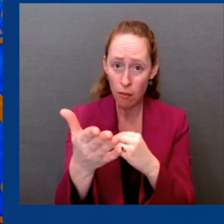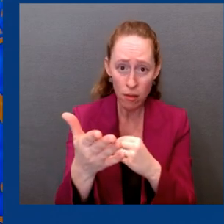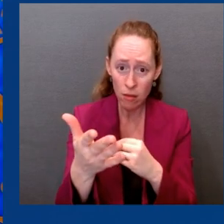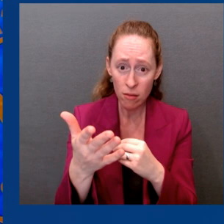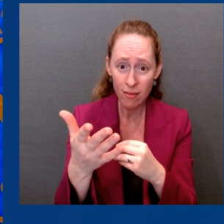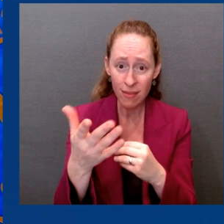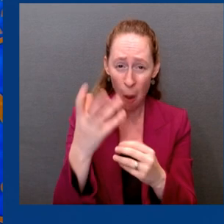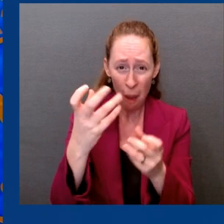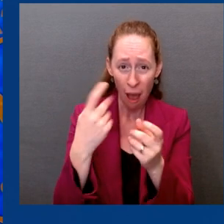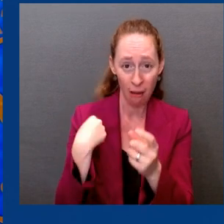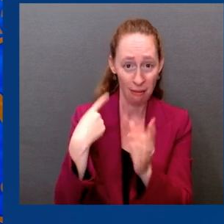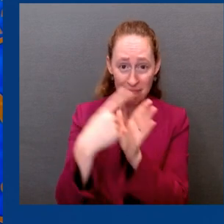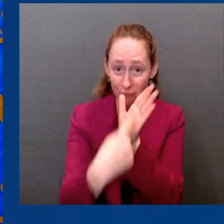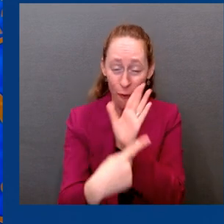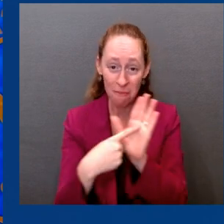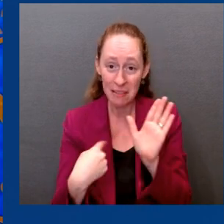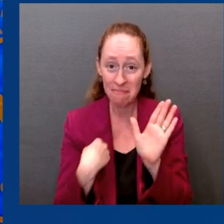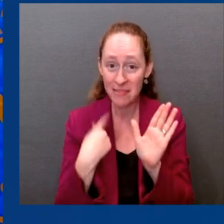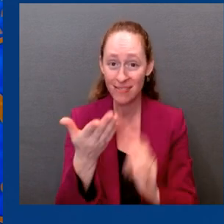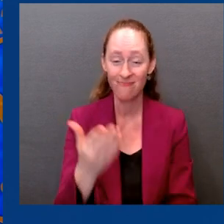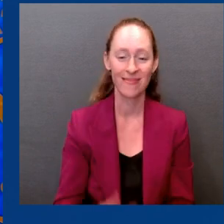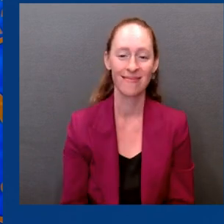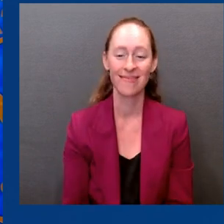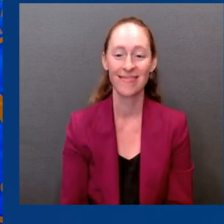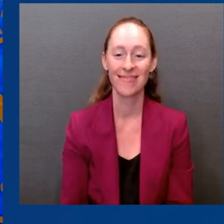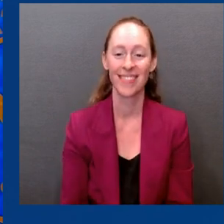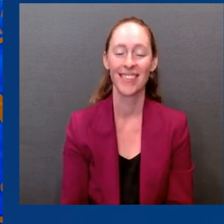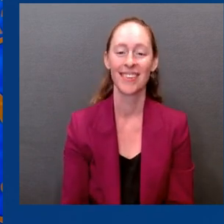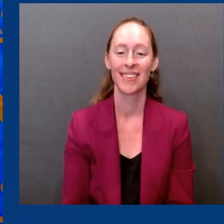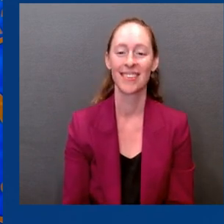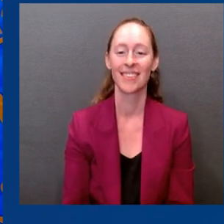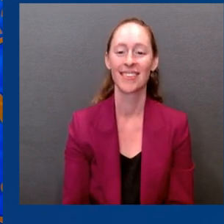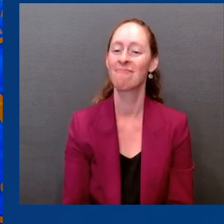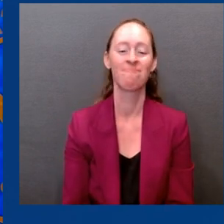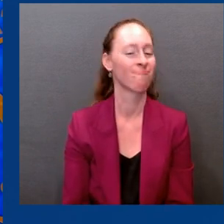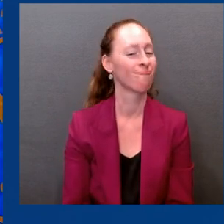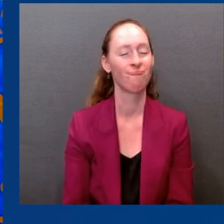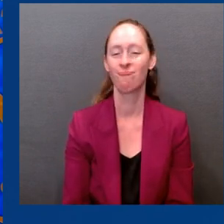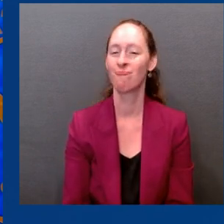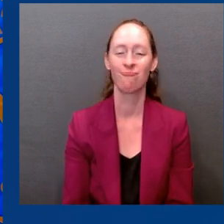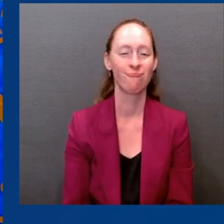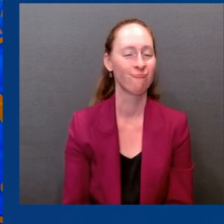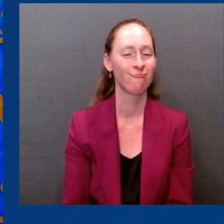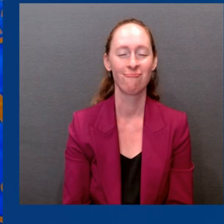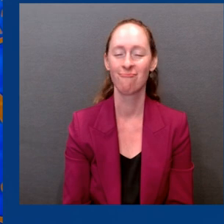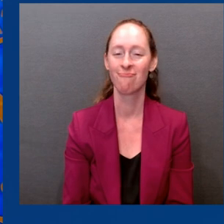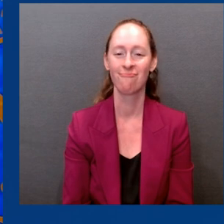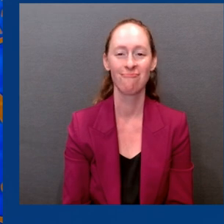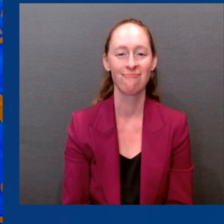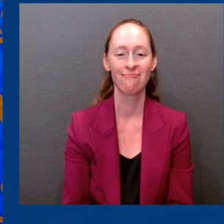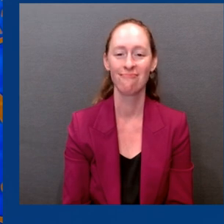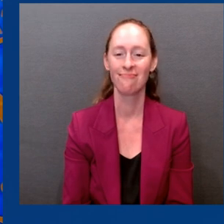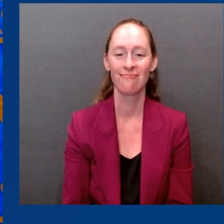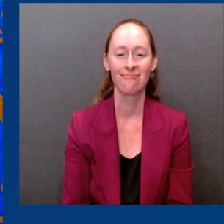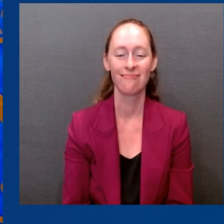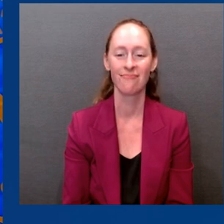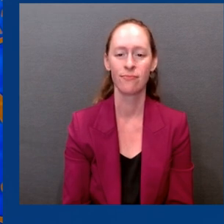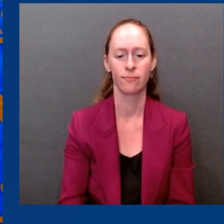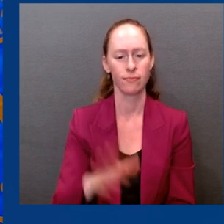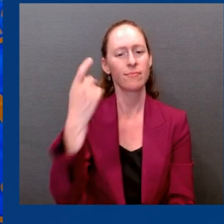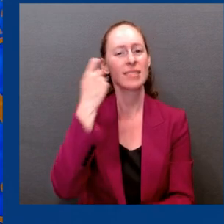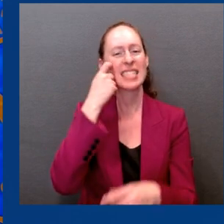Ashish, but maybe to expand a little. Lauren, it relates to a little bit what I said before and what Dr. Jha has just mentioned.